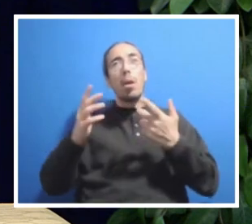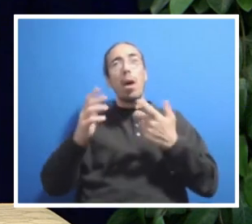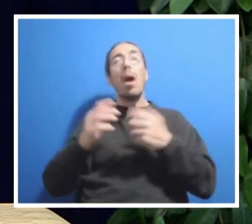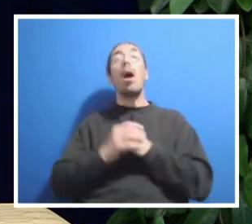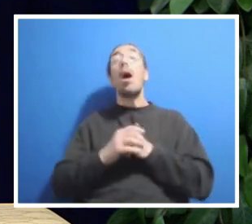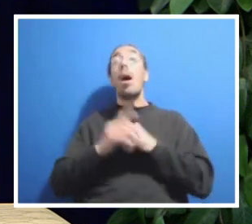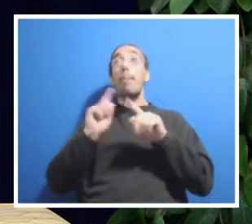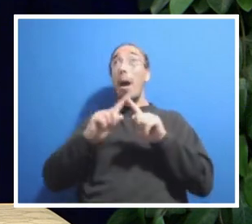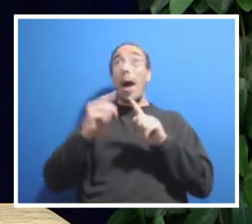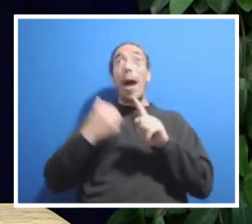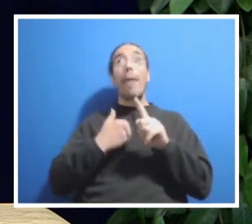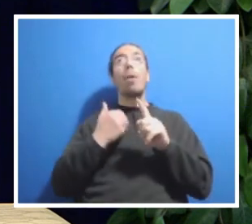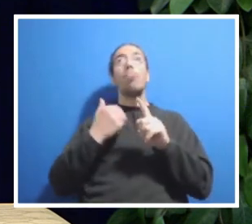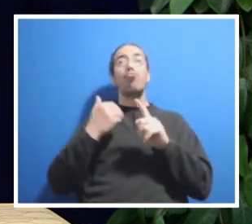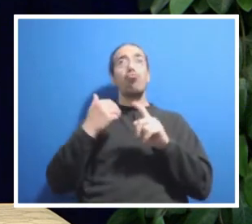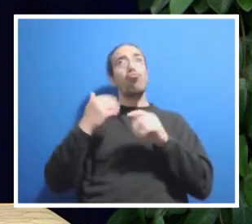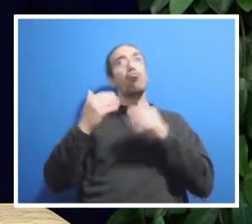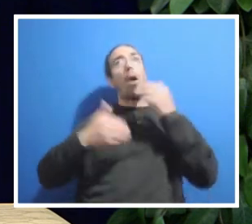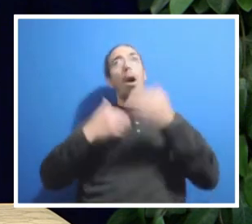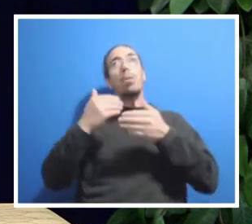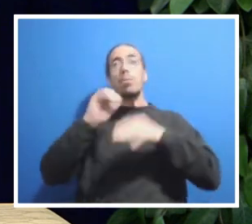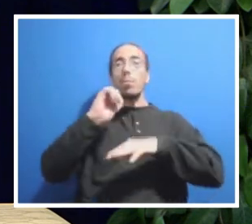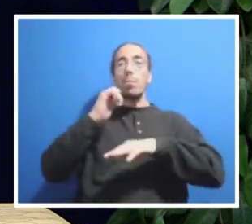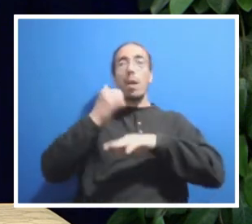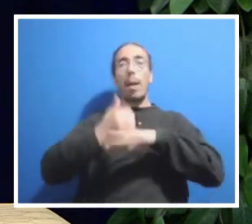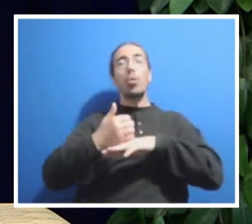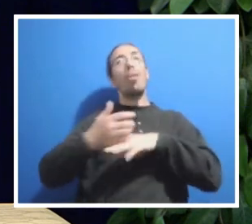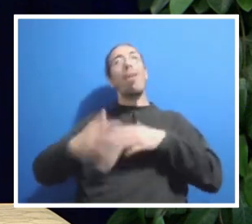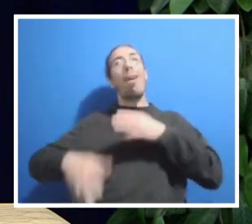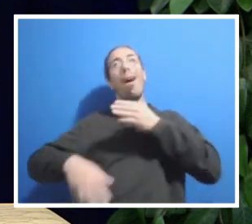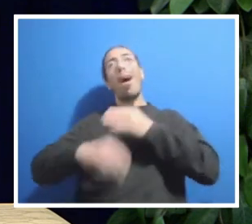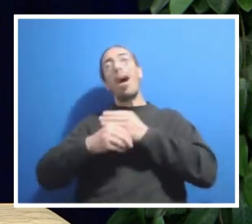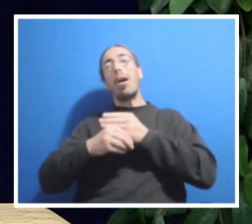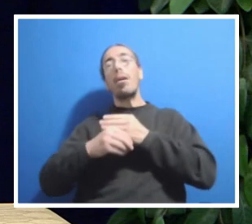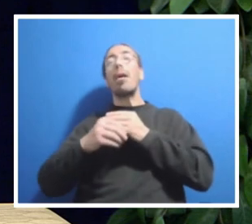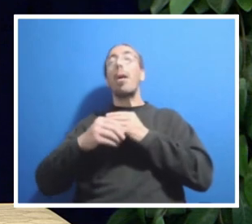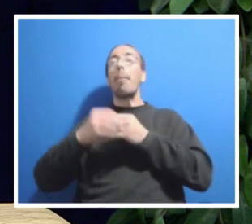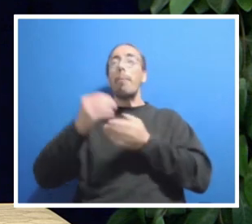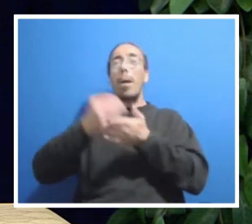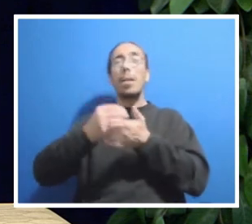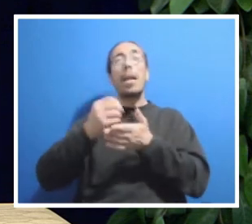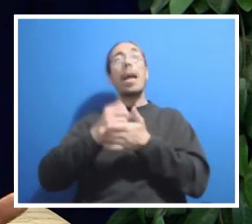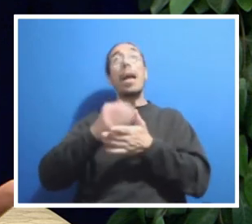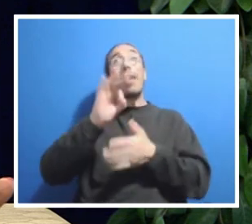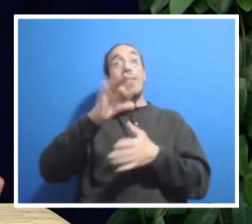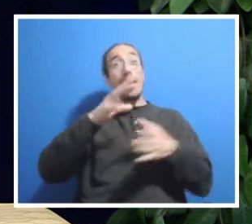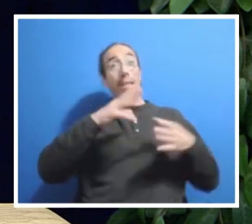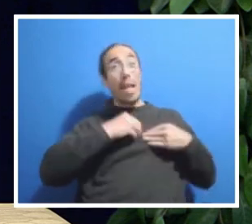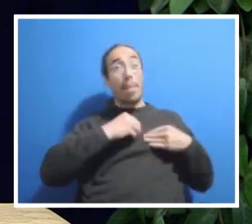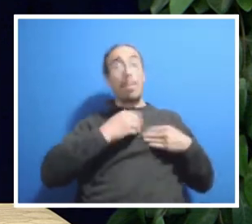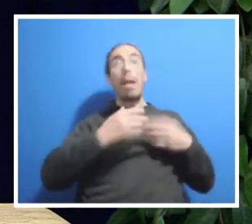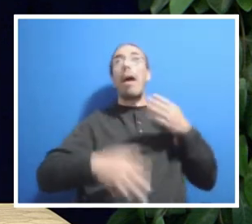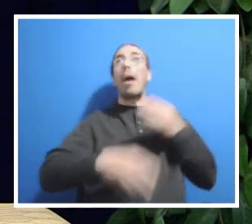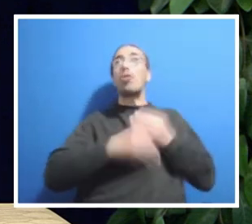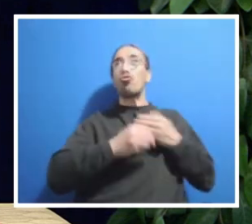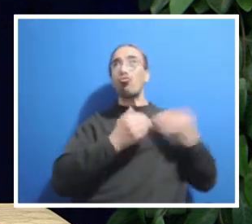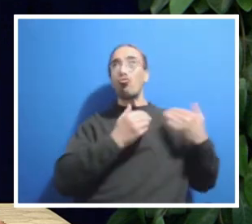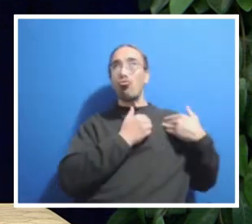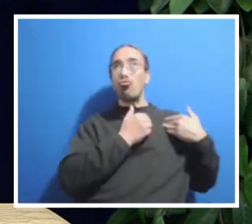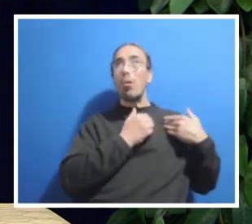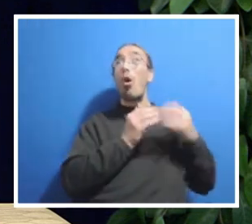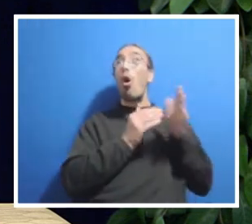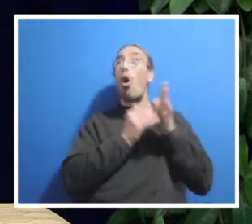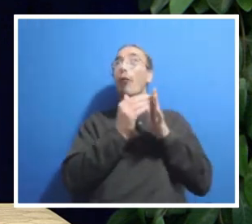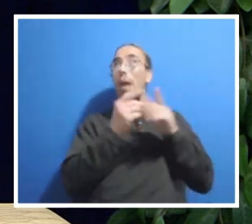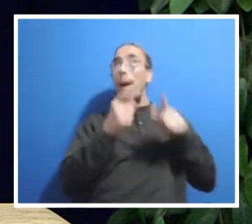process in place to give employees additional compensation if they have taken on additional duties and we do that frequently. But every situation